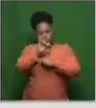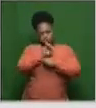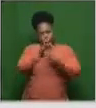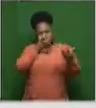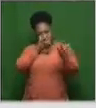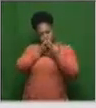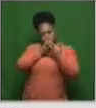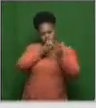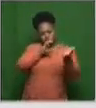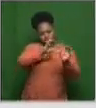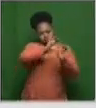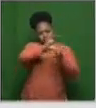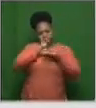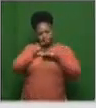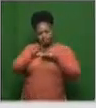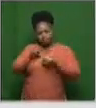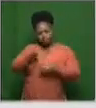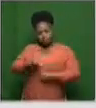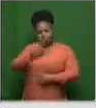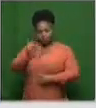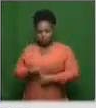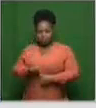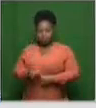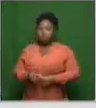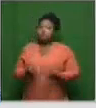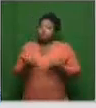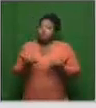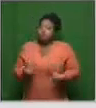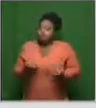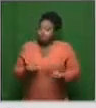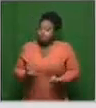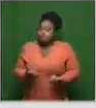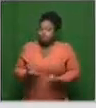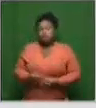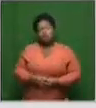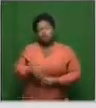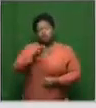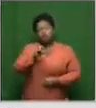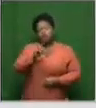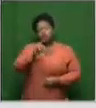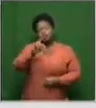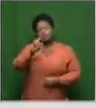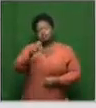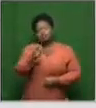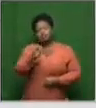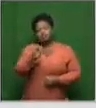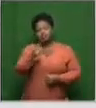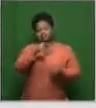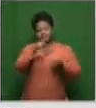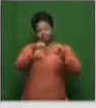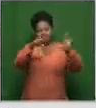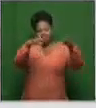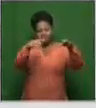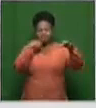allocated to South Africa. At this stage, it appears from what COVAX tells us that there would